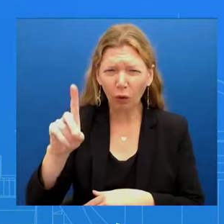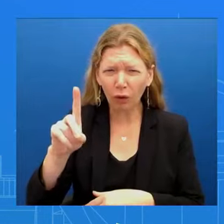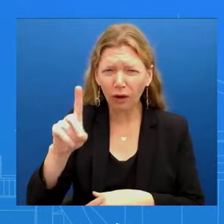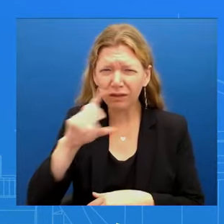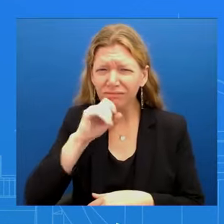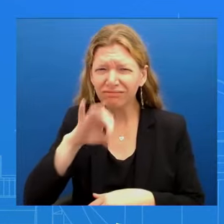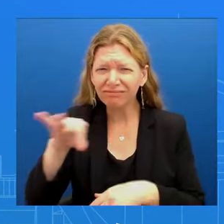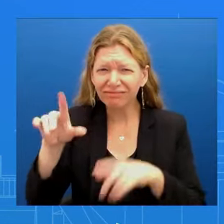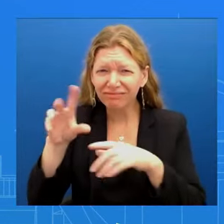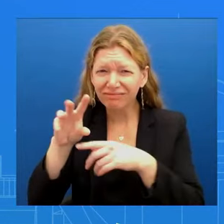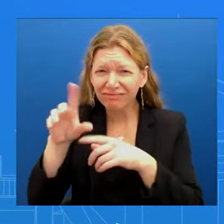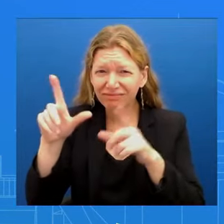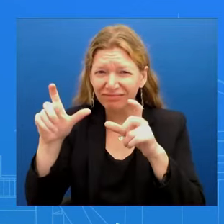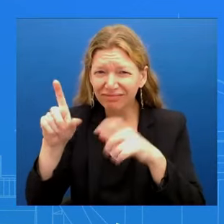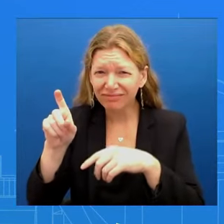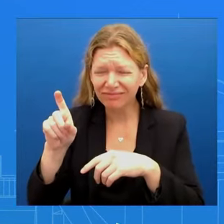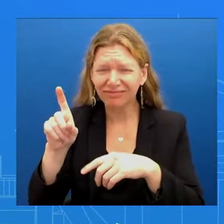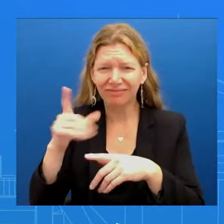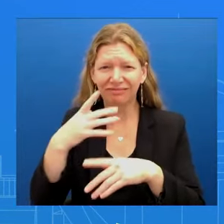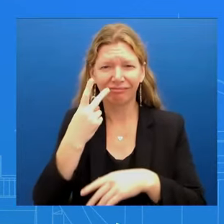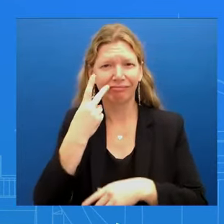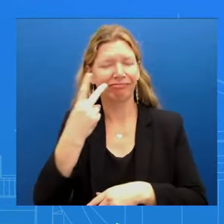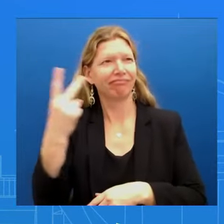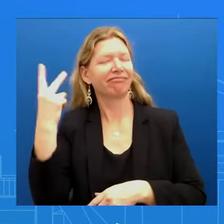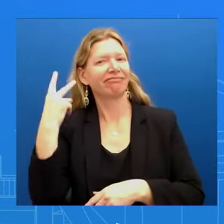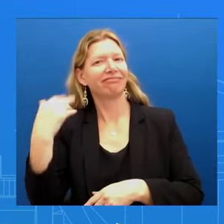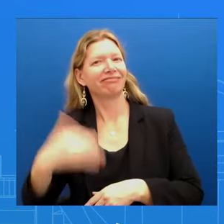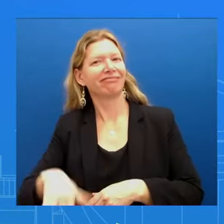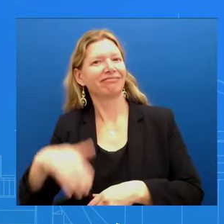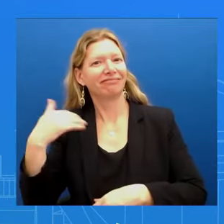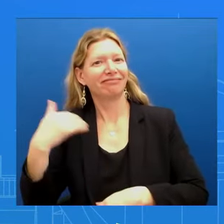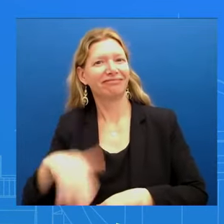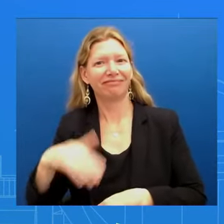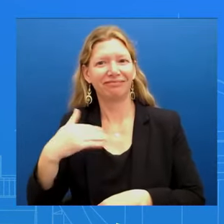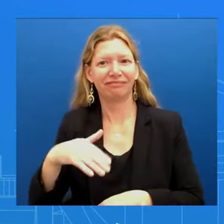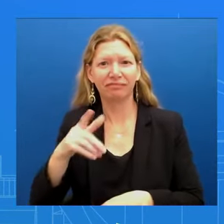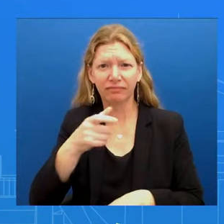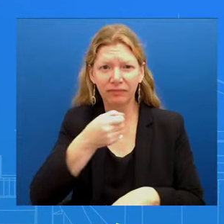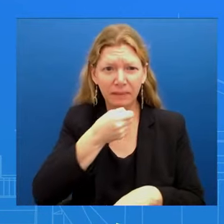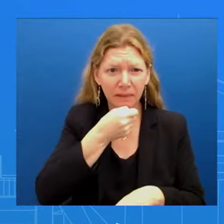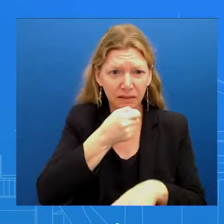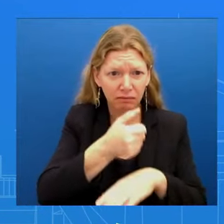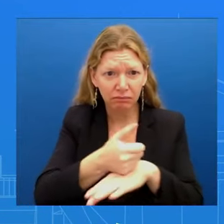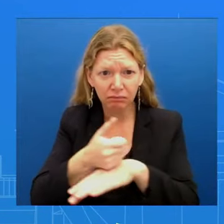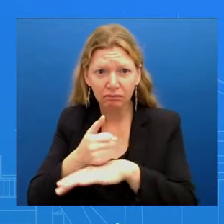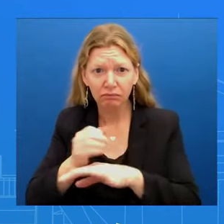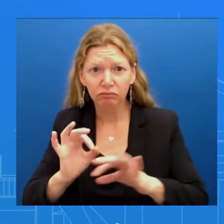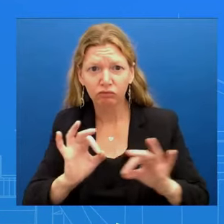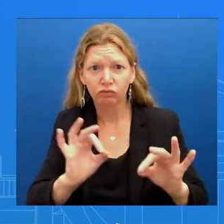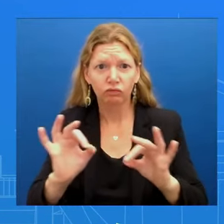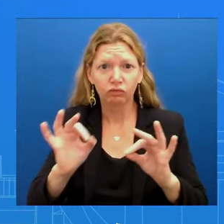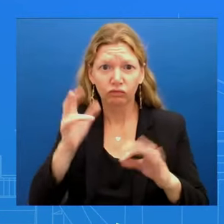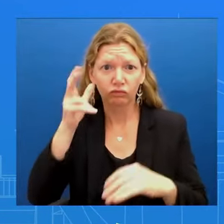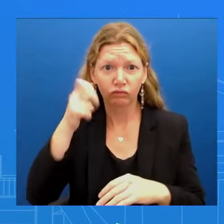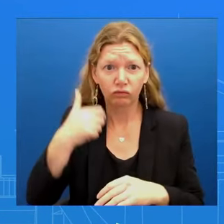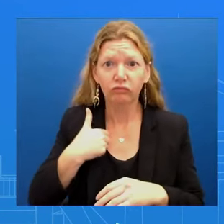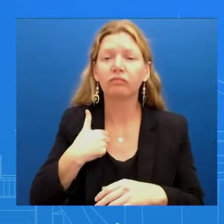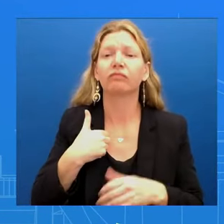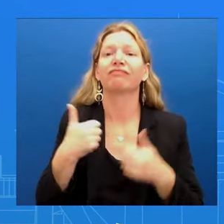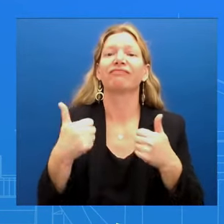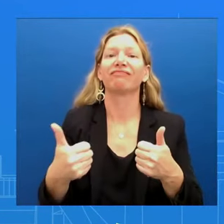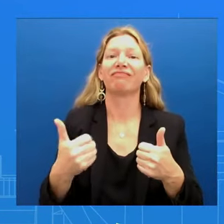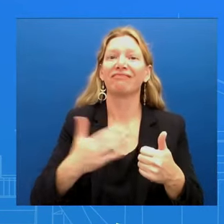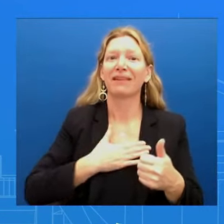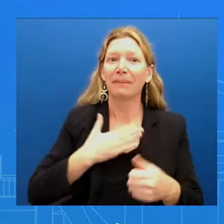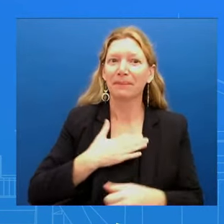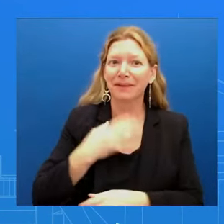back okay I think is the mic okay yeah okay all right everybody happy Monday and good afternoon to everyone